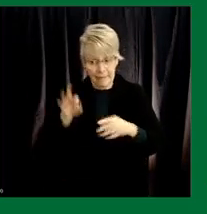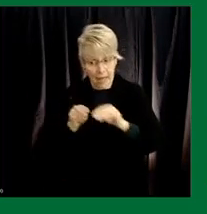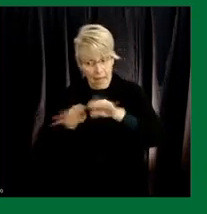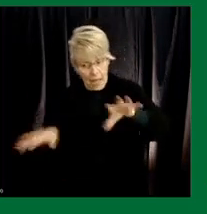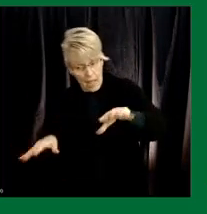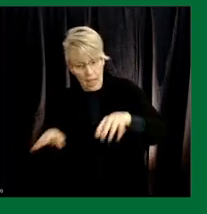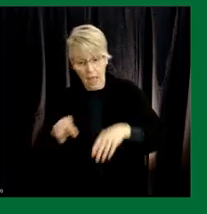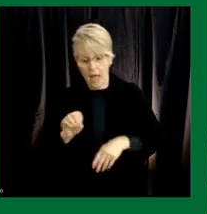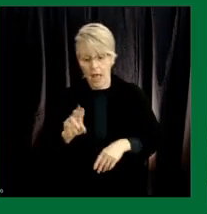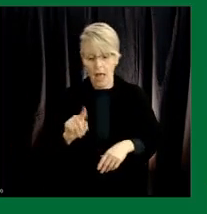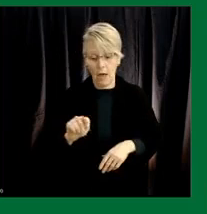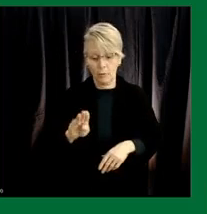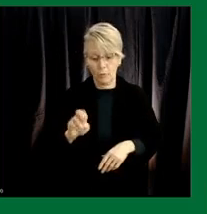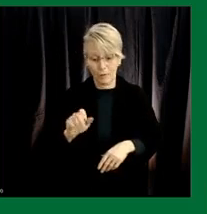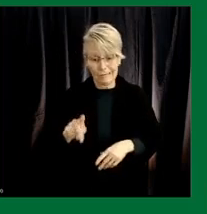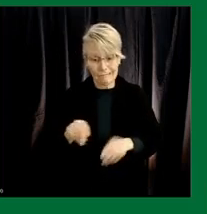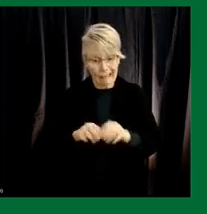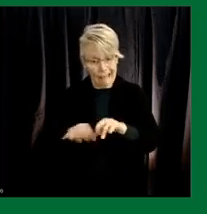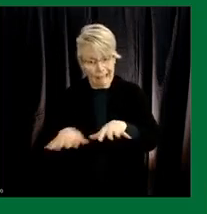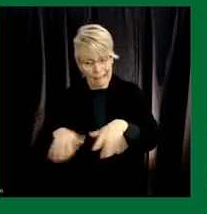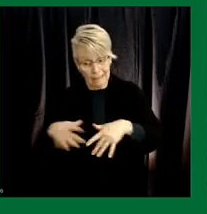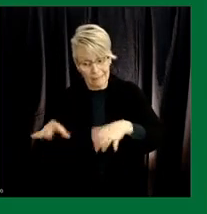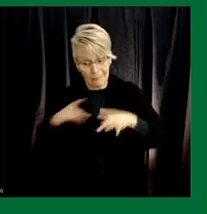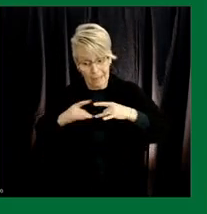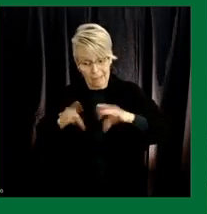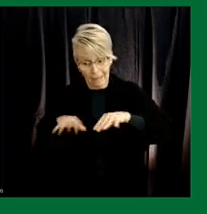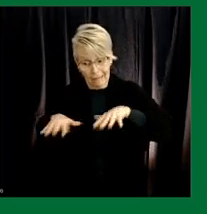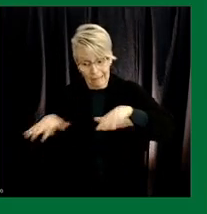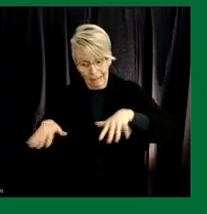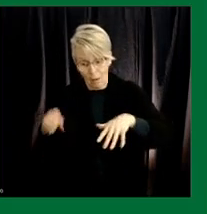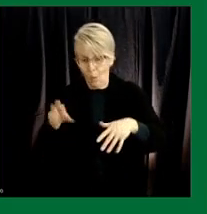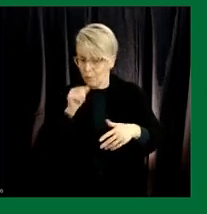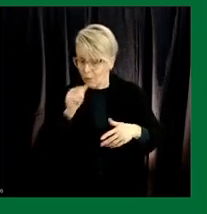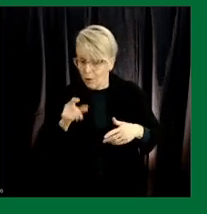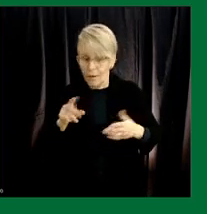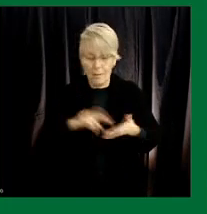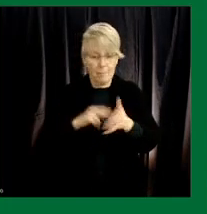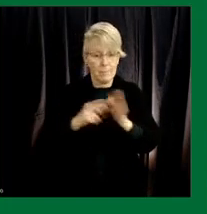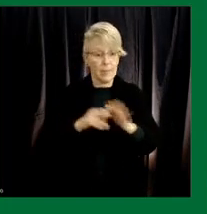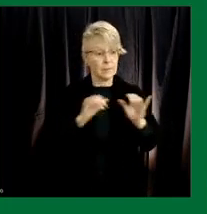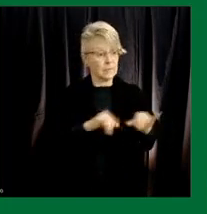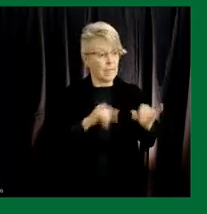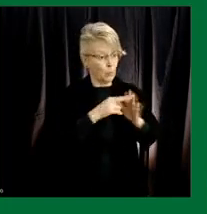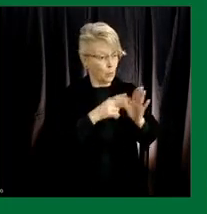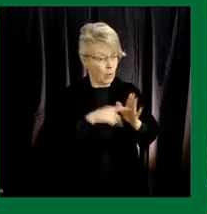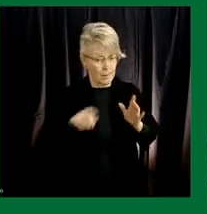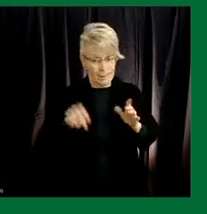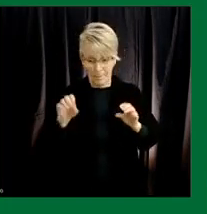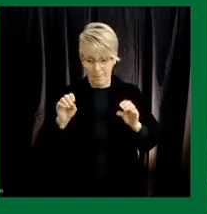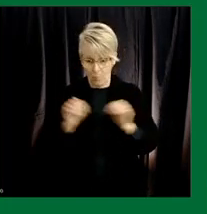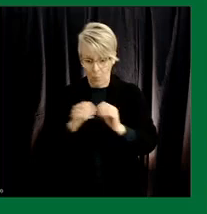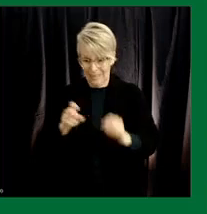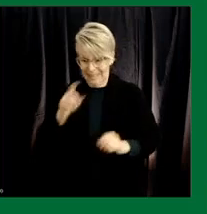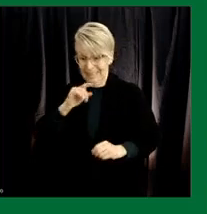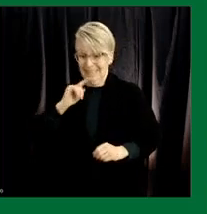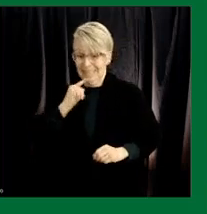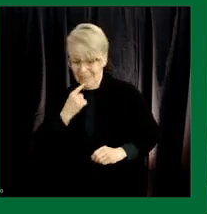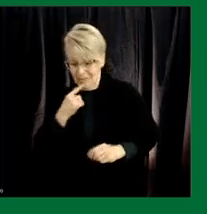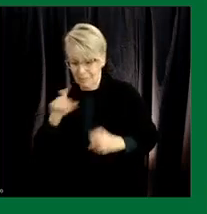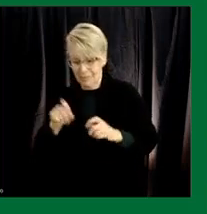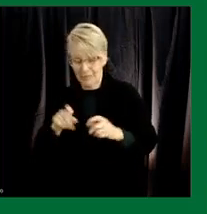to do when to concern it and if that requires any further measures beyond the routine measures we'll be communicating that as well thank you